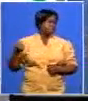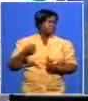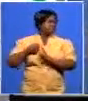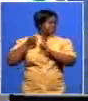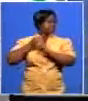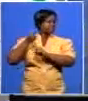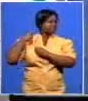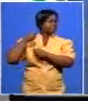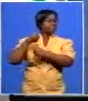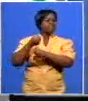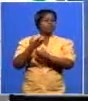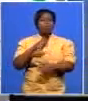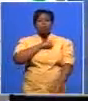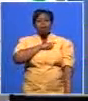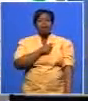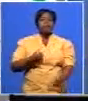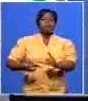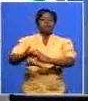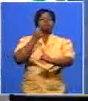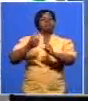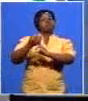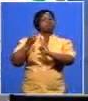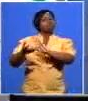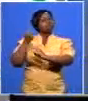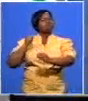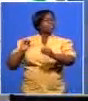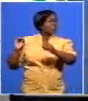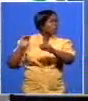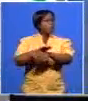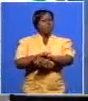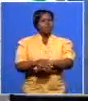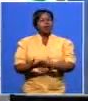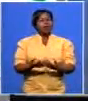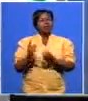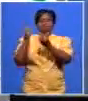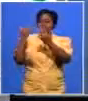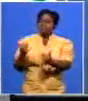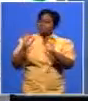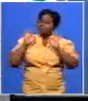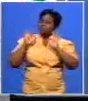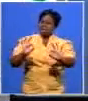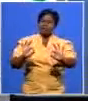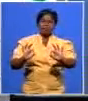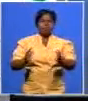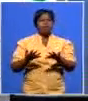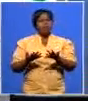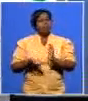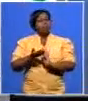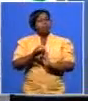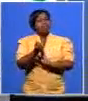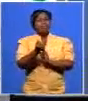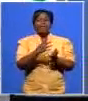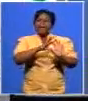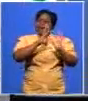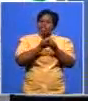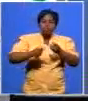we exceeded all of our targets we kept to our business plan we had a budget we raised the money for that budget we spent every cent